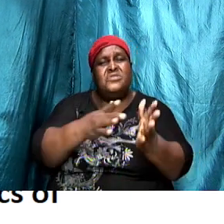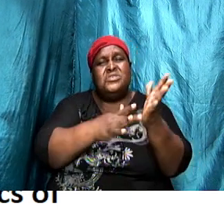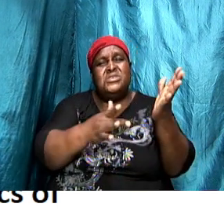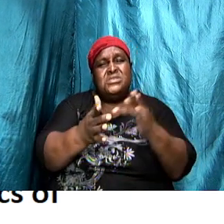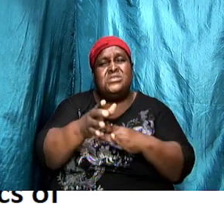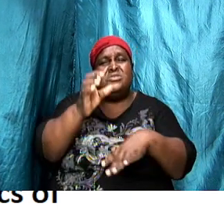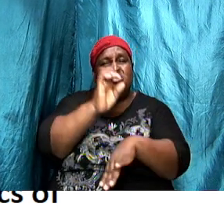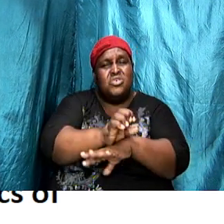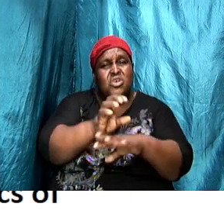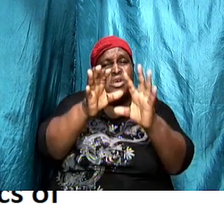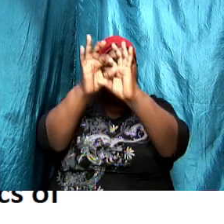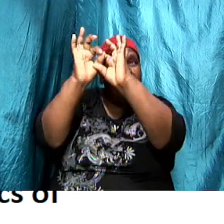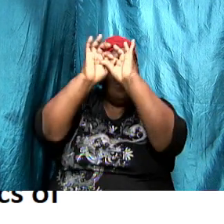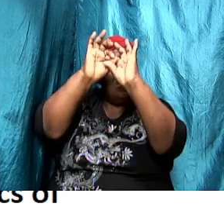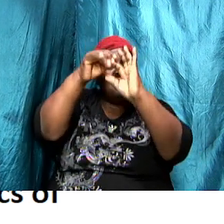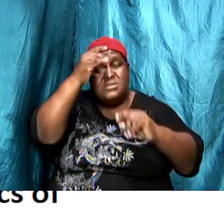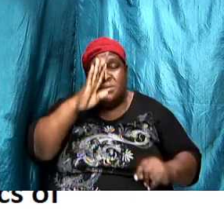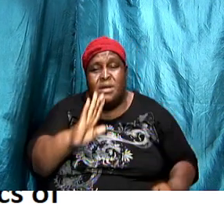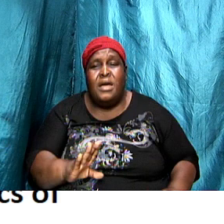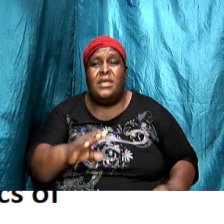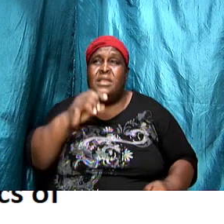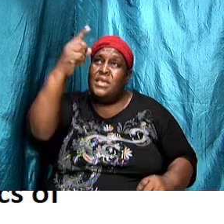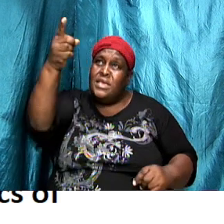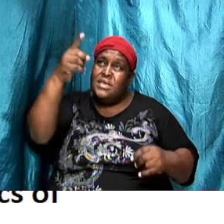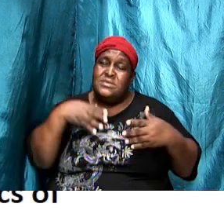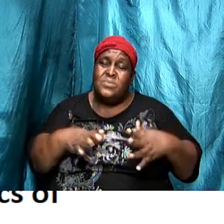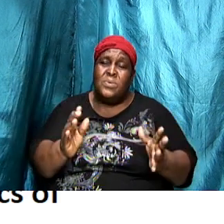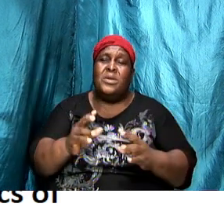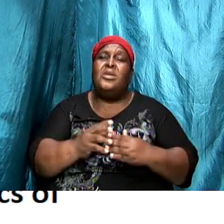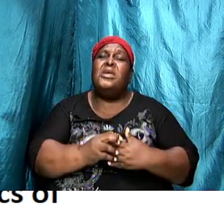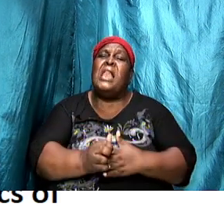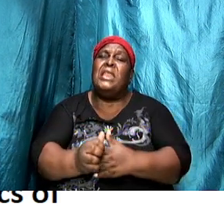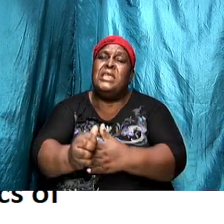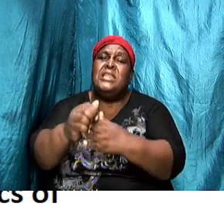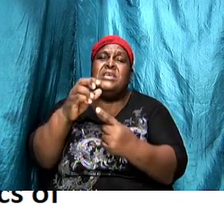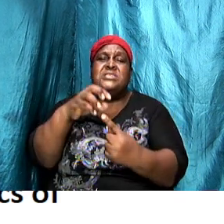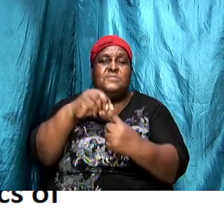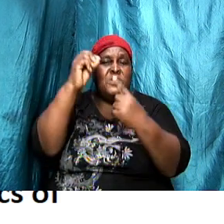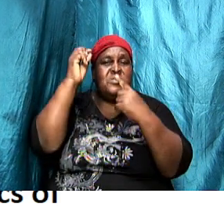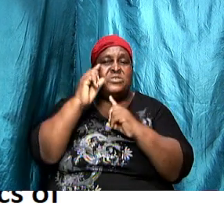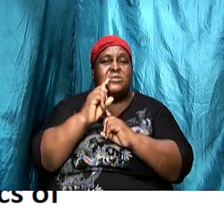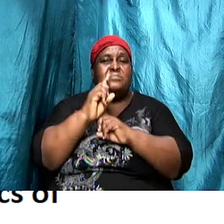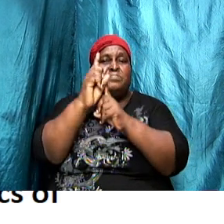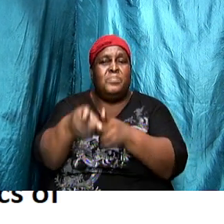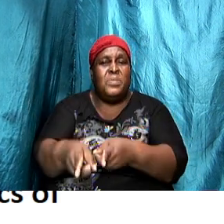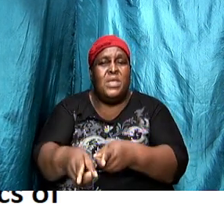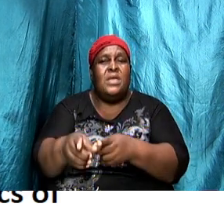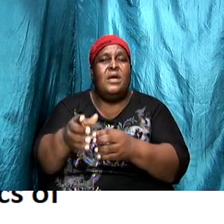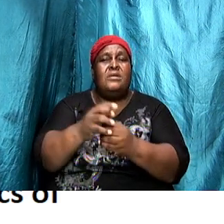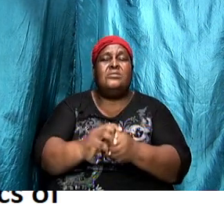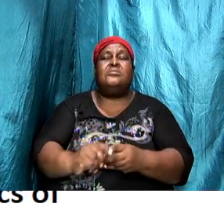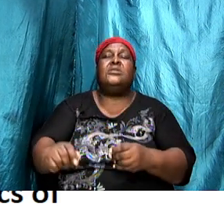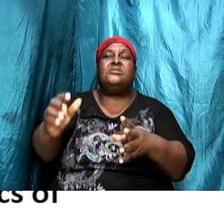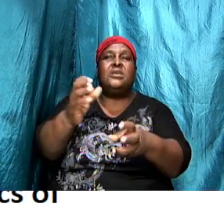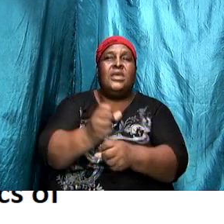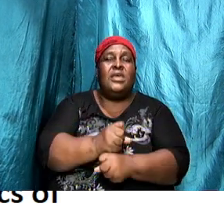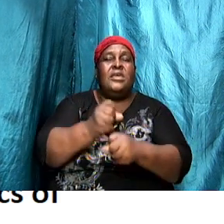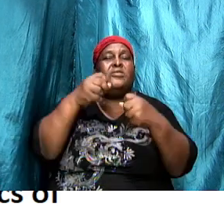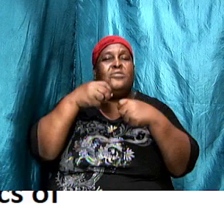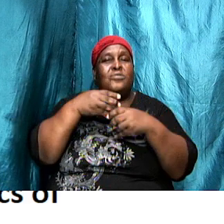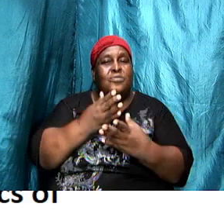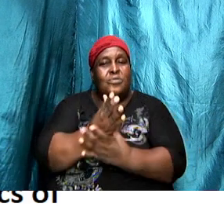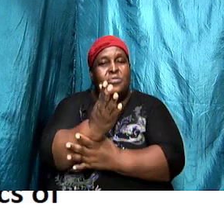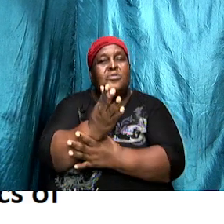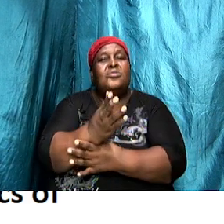and he is the one that is going to lead it in a particular direction or take it through a particular storm or take it through a particular